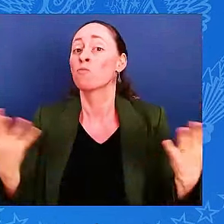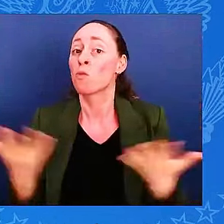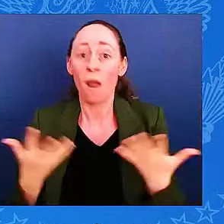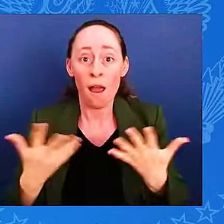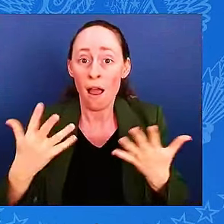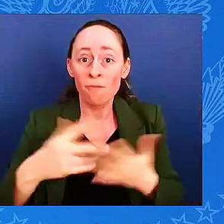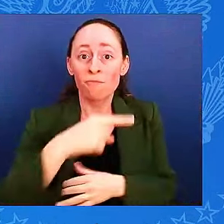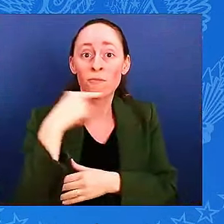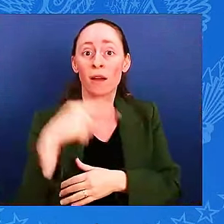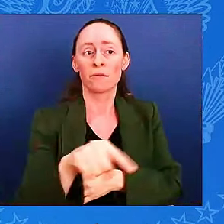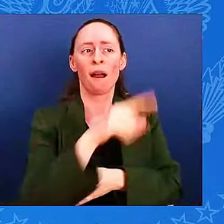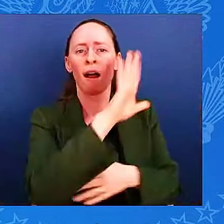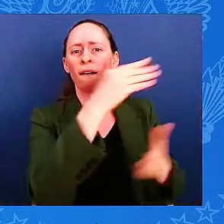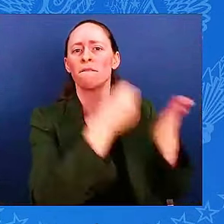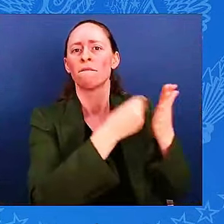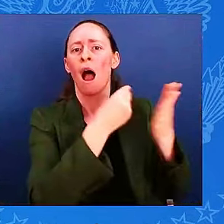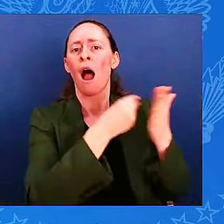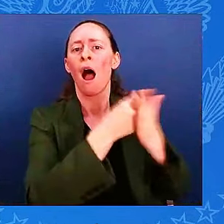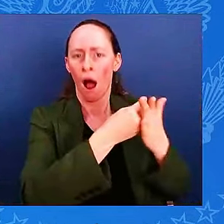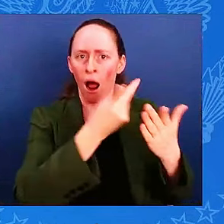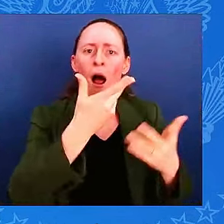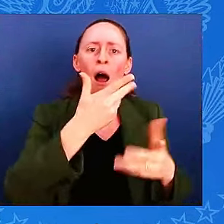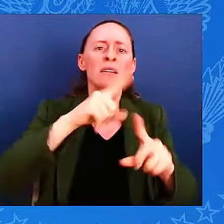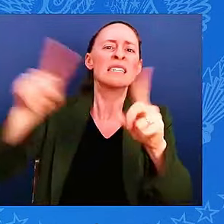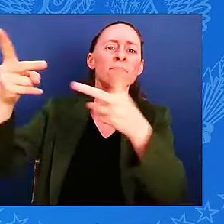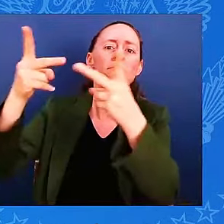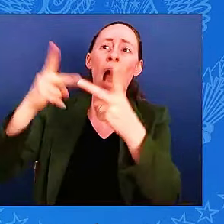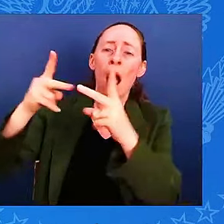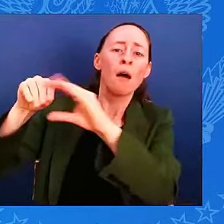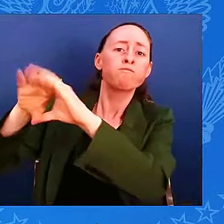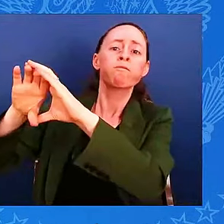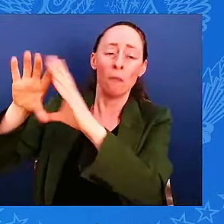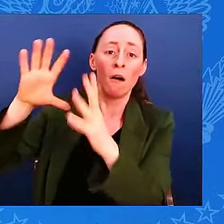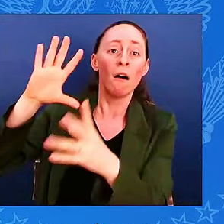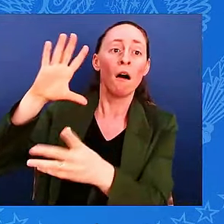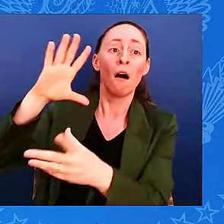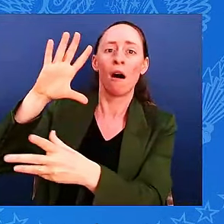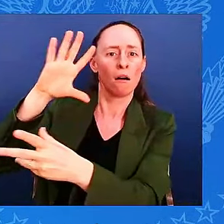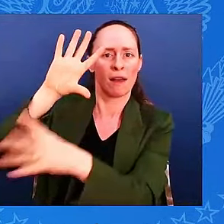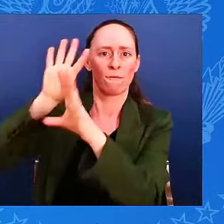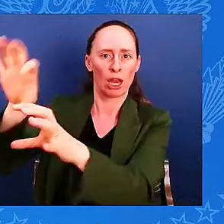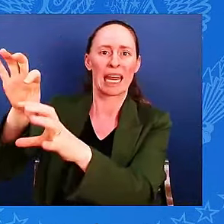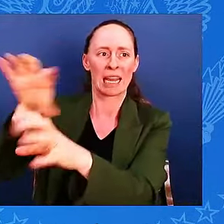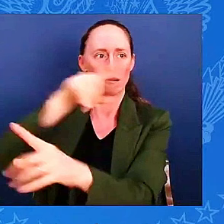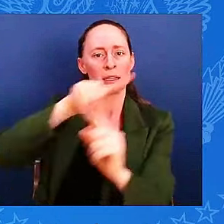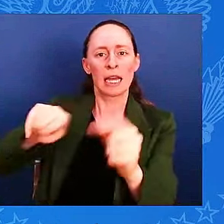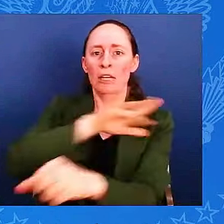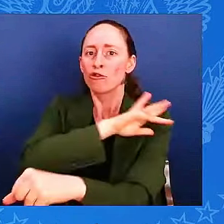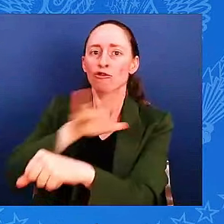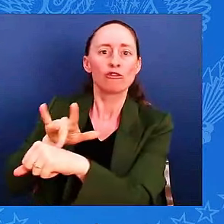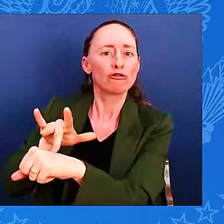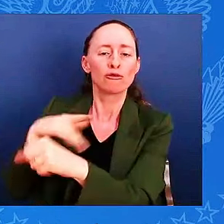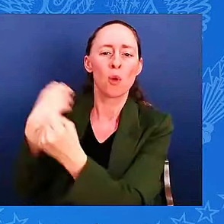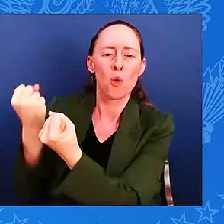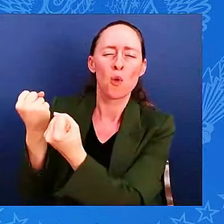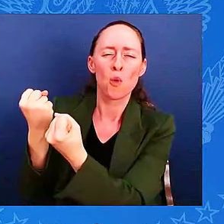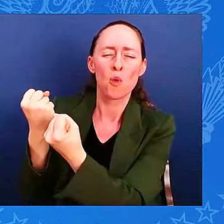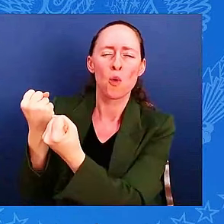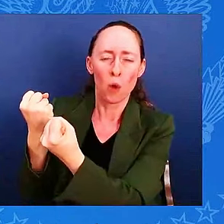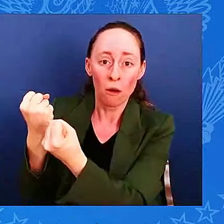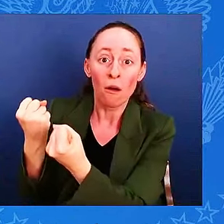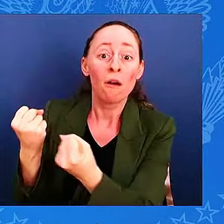This summer, at the G7, the United States and our partners reached the decision to unlock